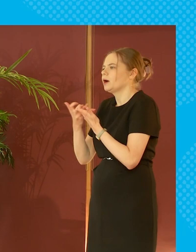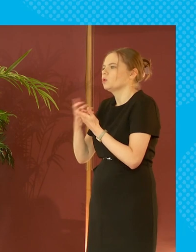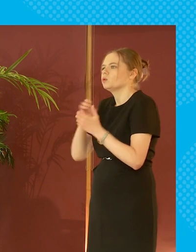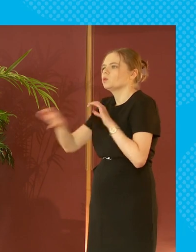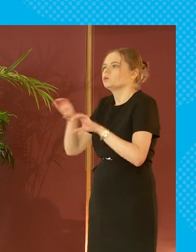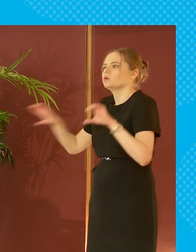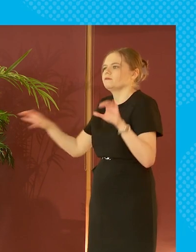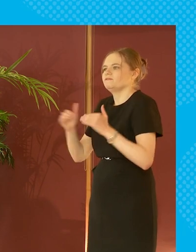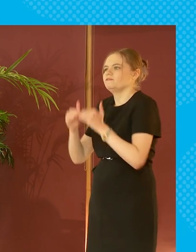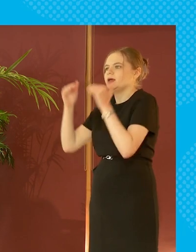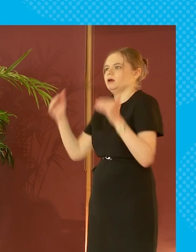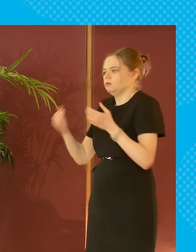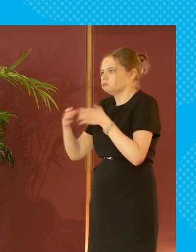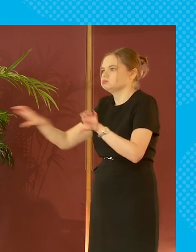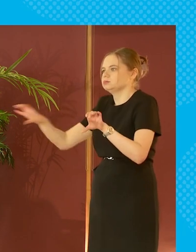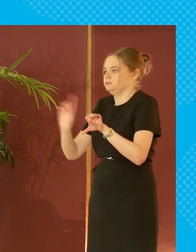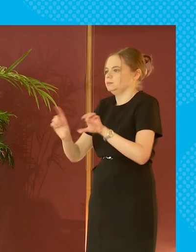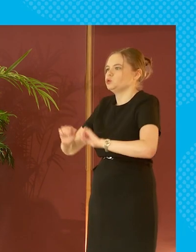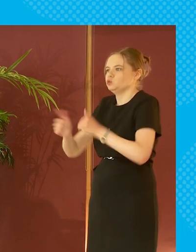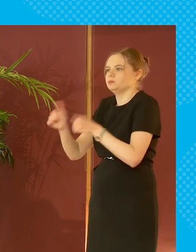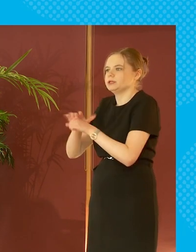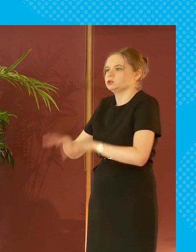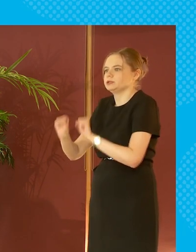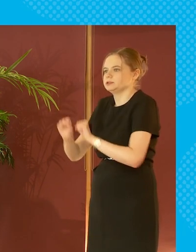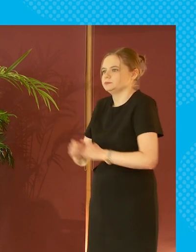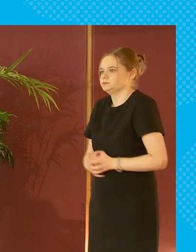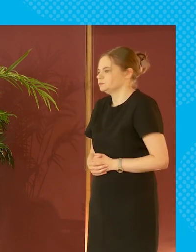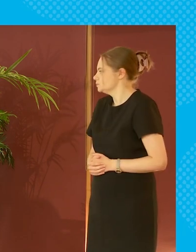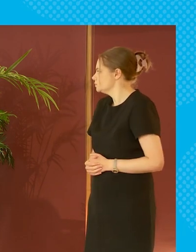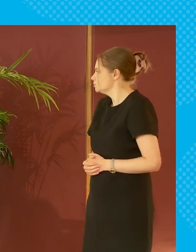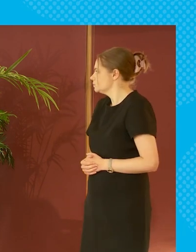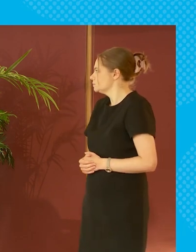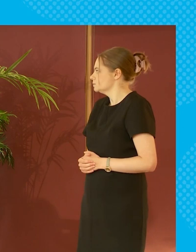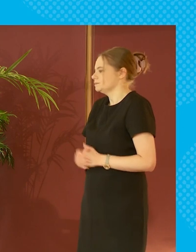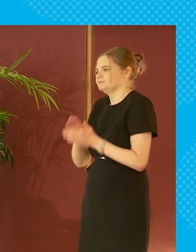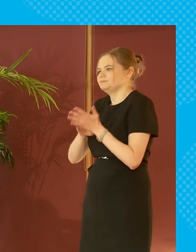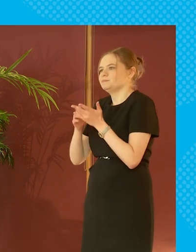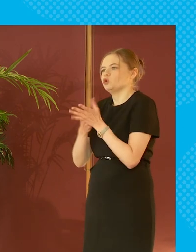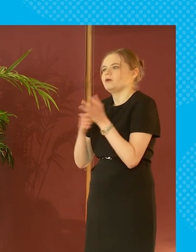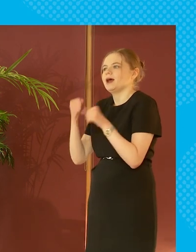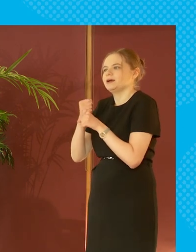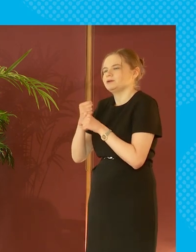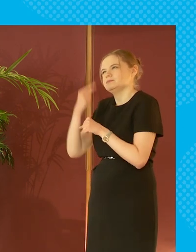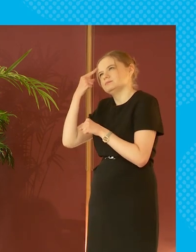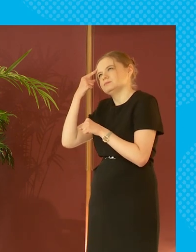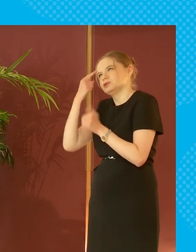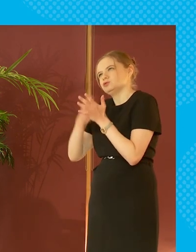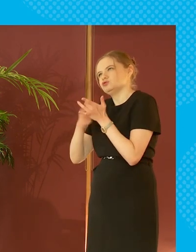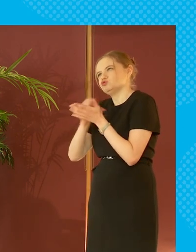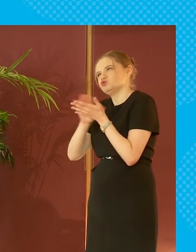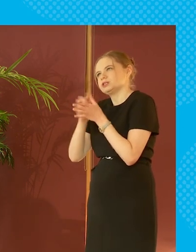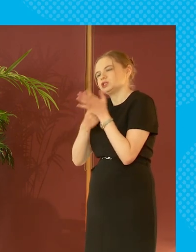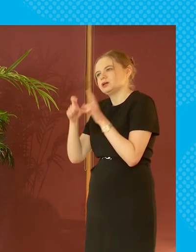more fairly and for me that would be a real very good place to start more yeah so i've got that richard